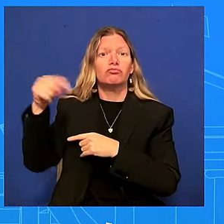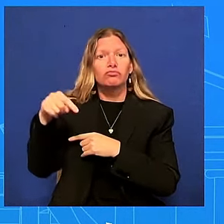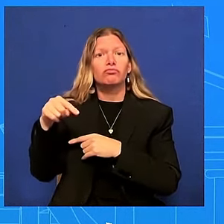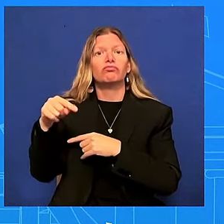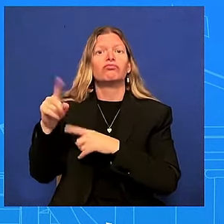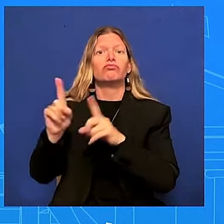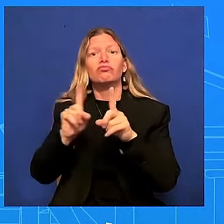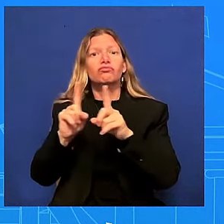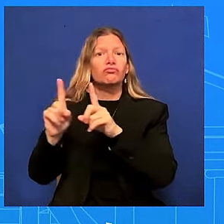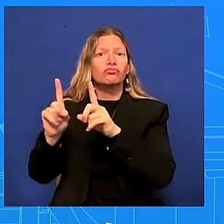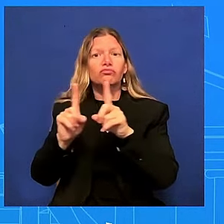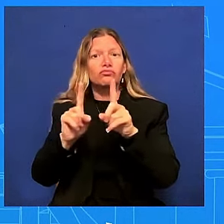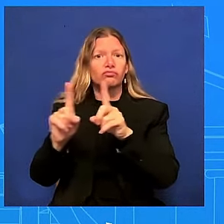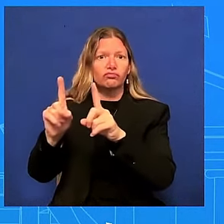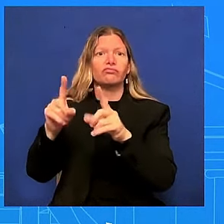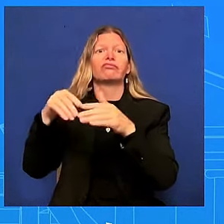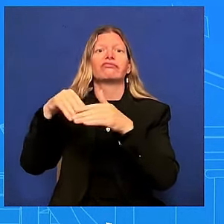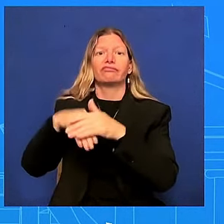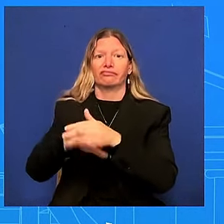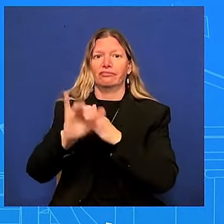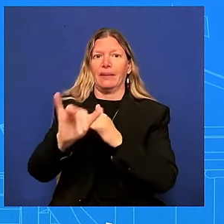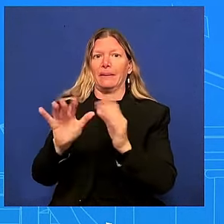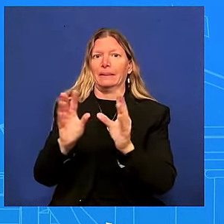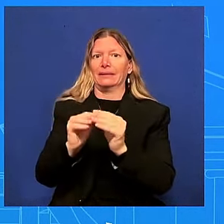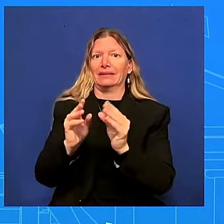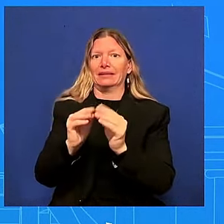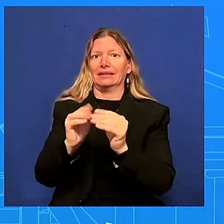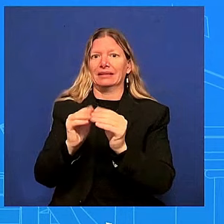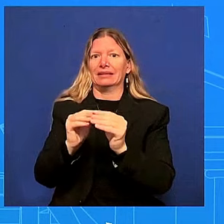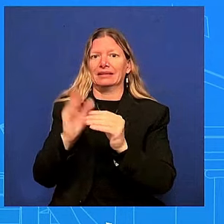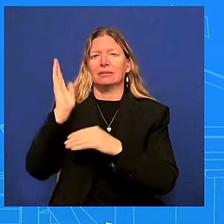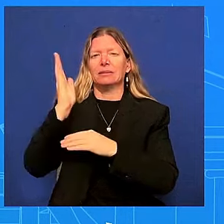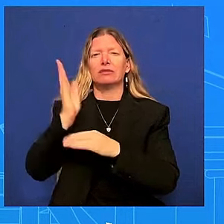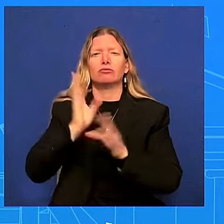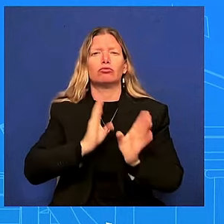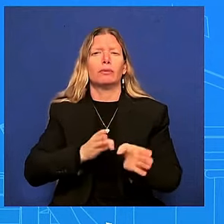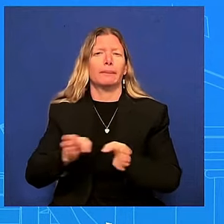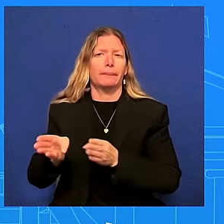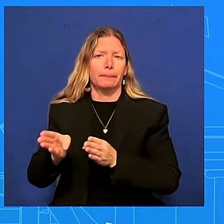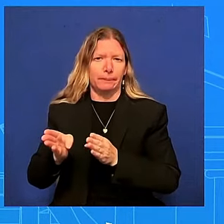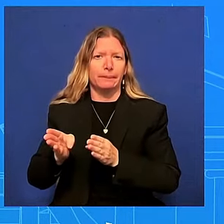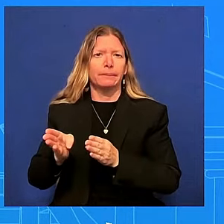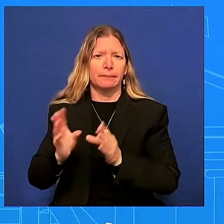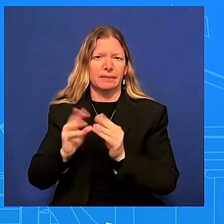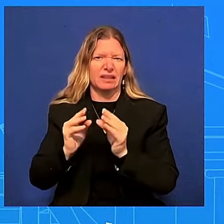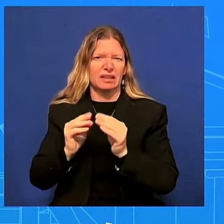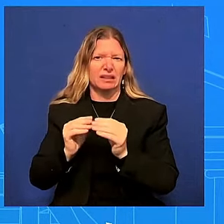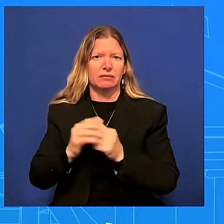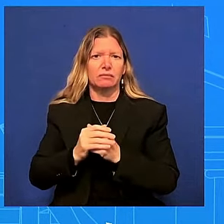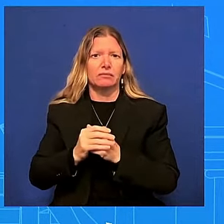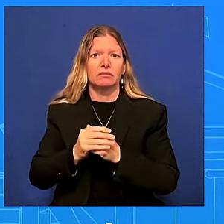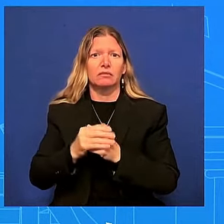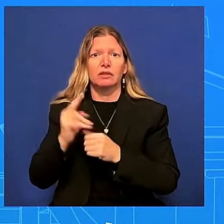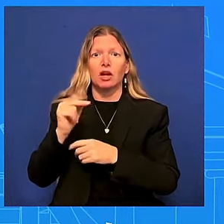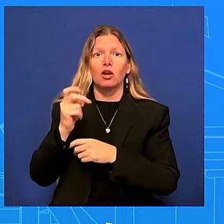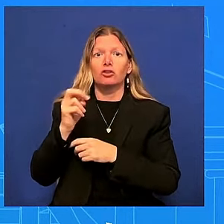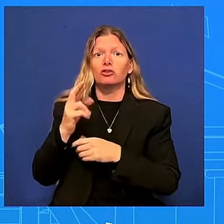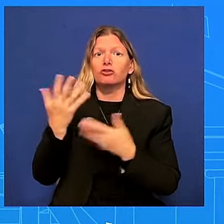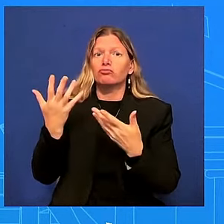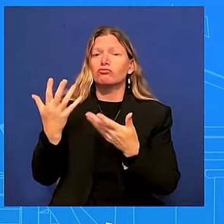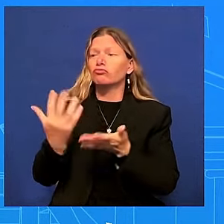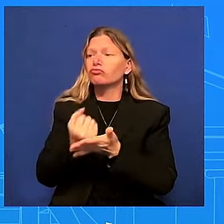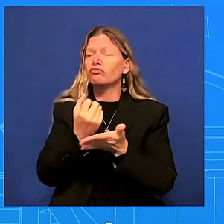meeting that prep that speech prep uh and you know and he ended up spending time with his dad and his family uh that night